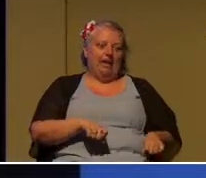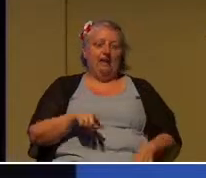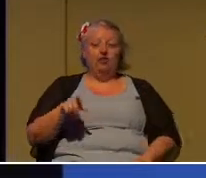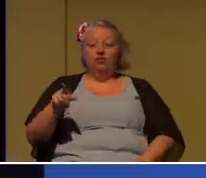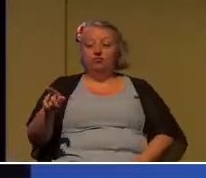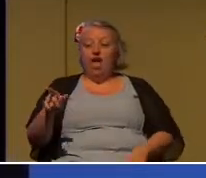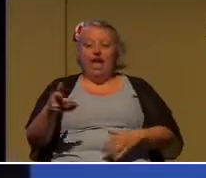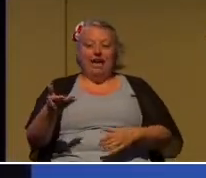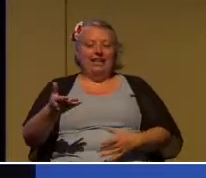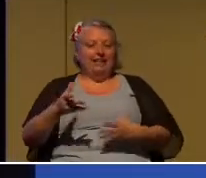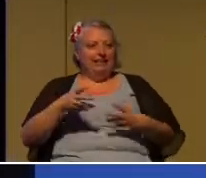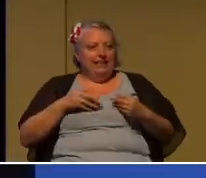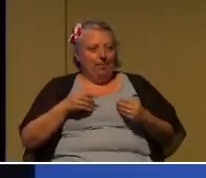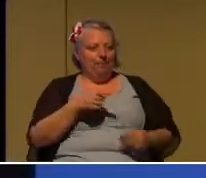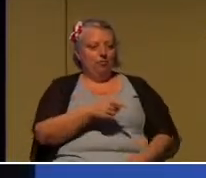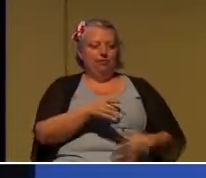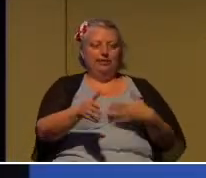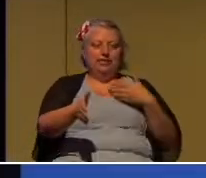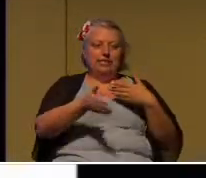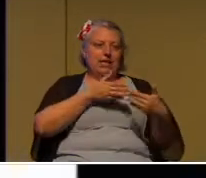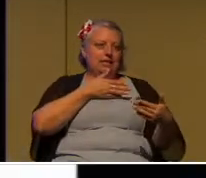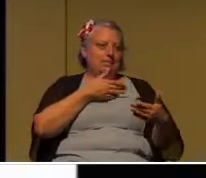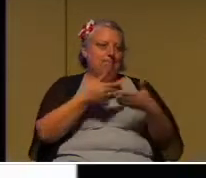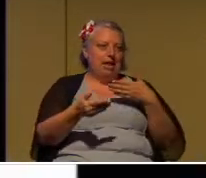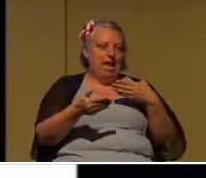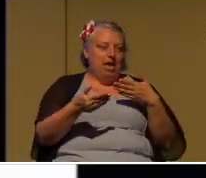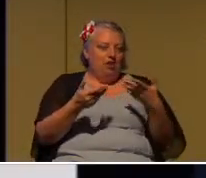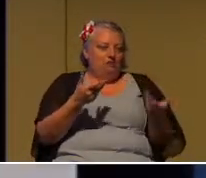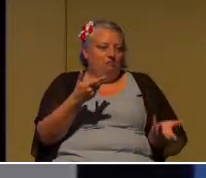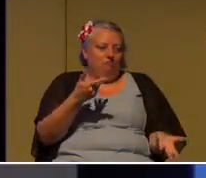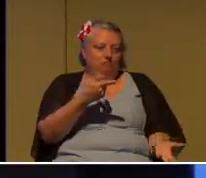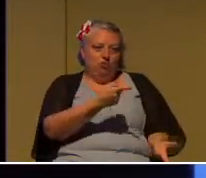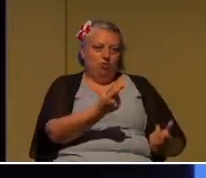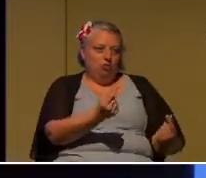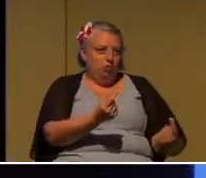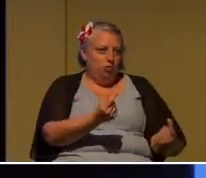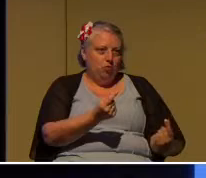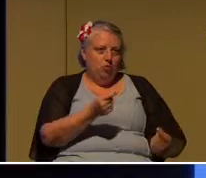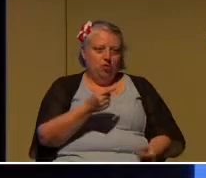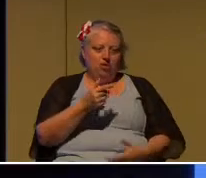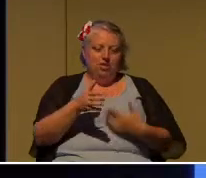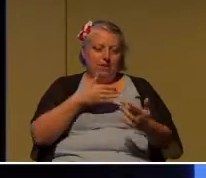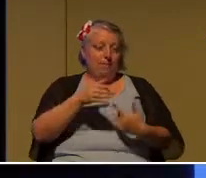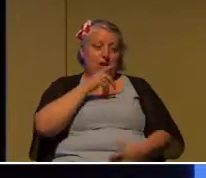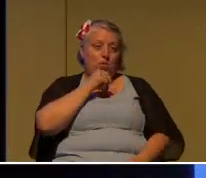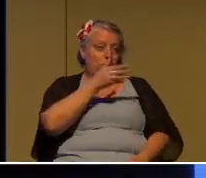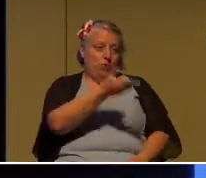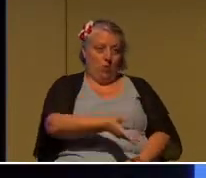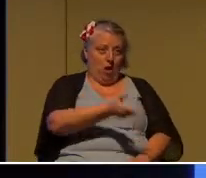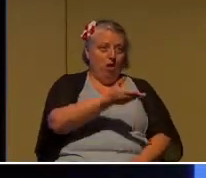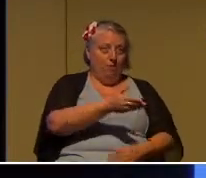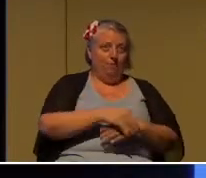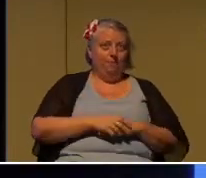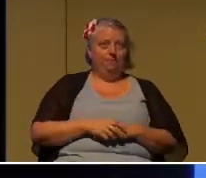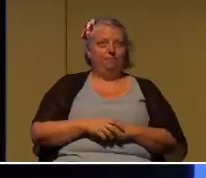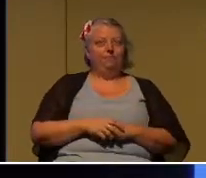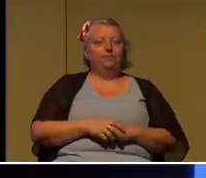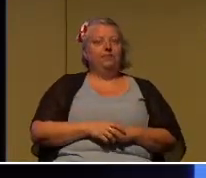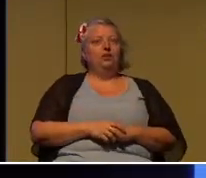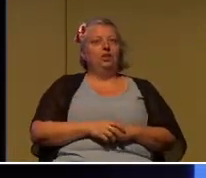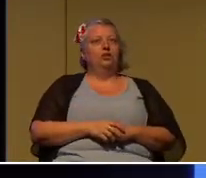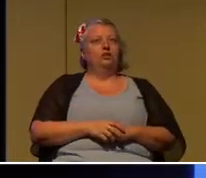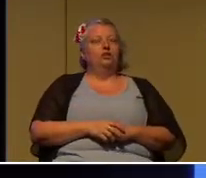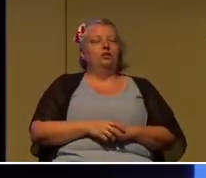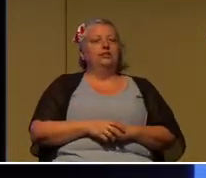by them no matter who you are or what you do. And of course, as I've pointed out previously, the